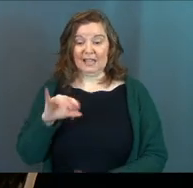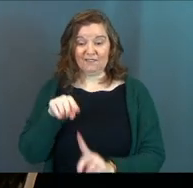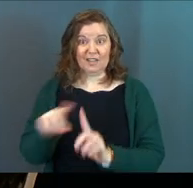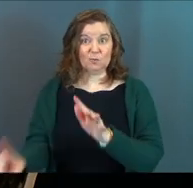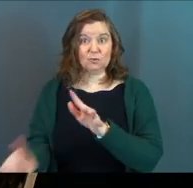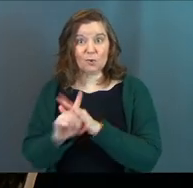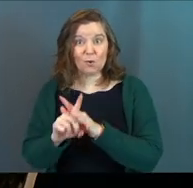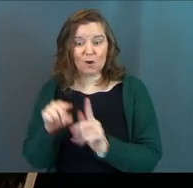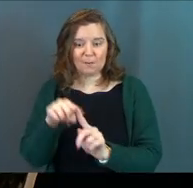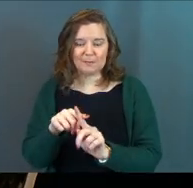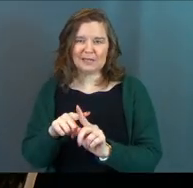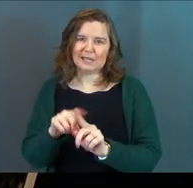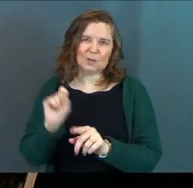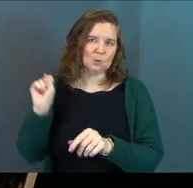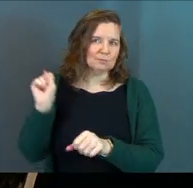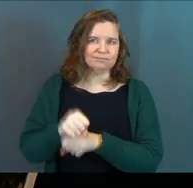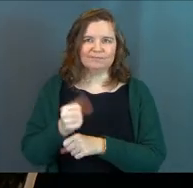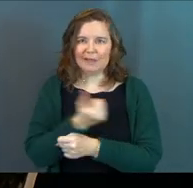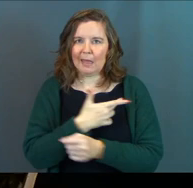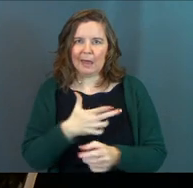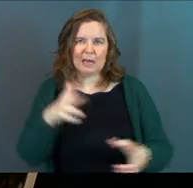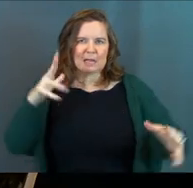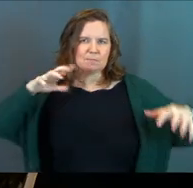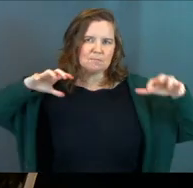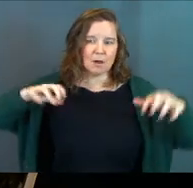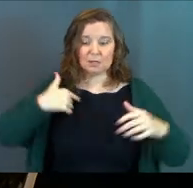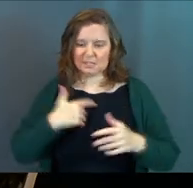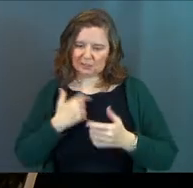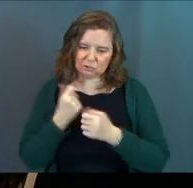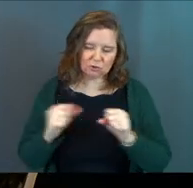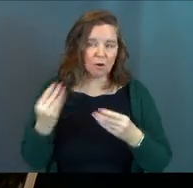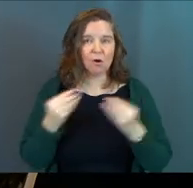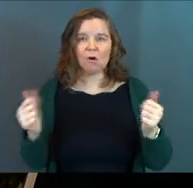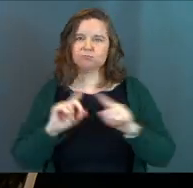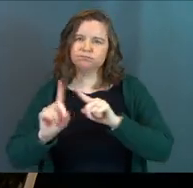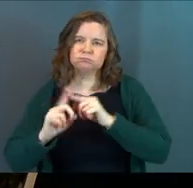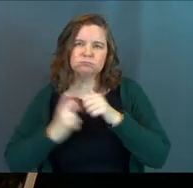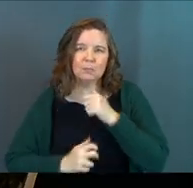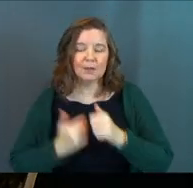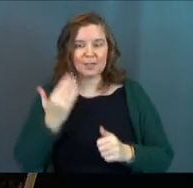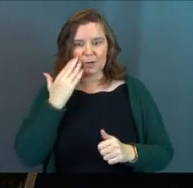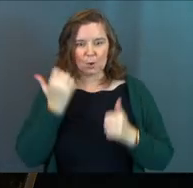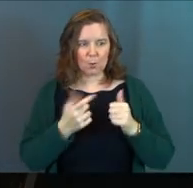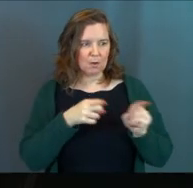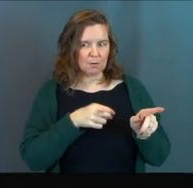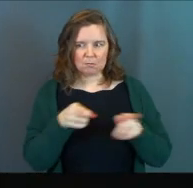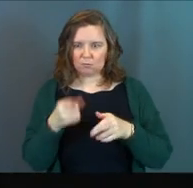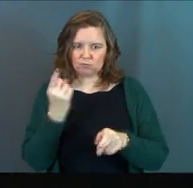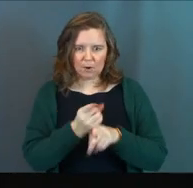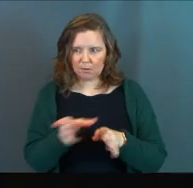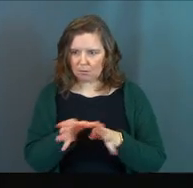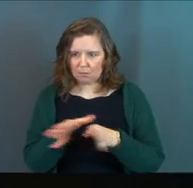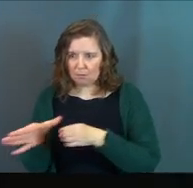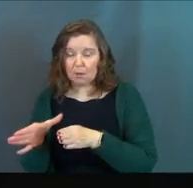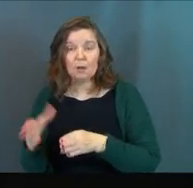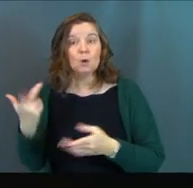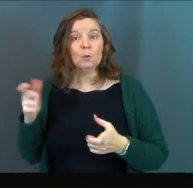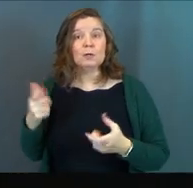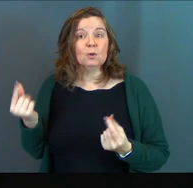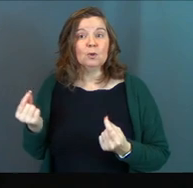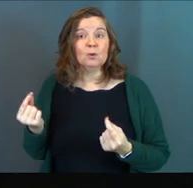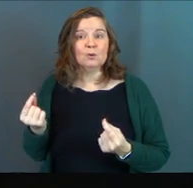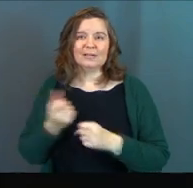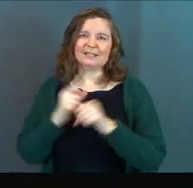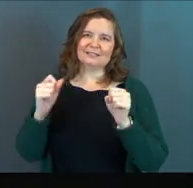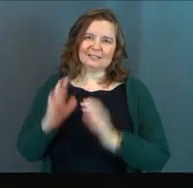just show up, he can defeat any monster. He can solve any problem. He knows which way to go next. All we need